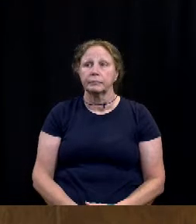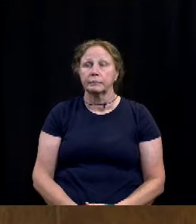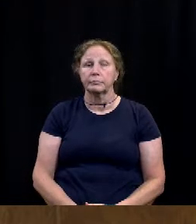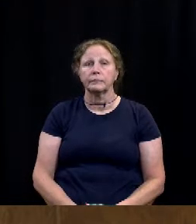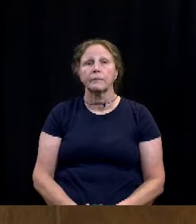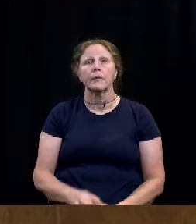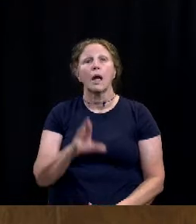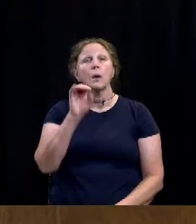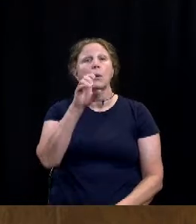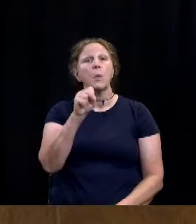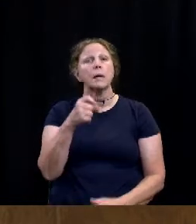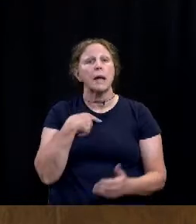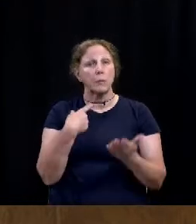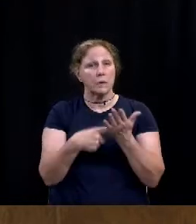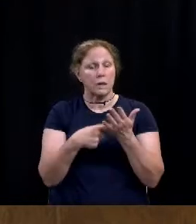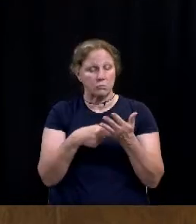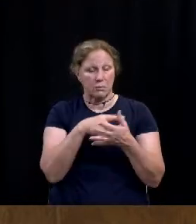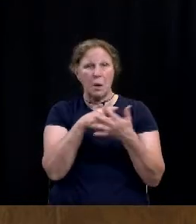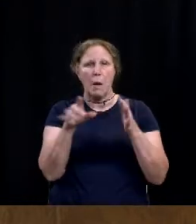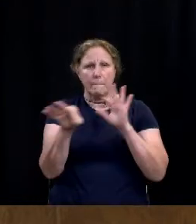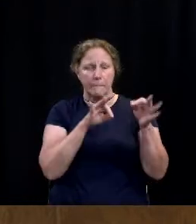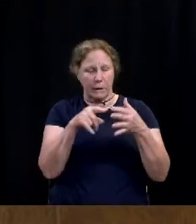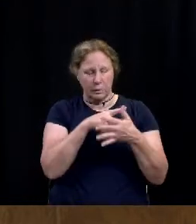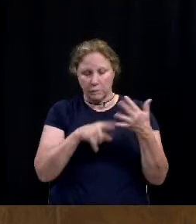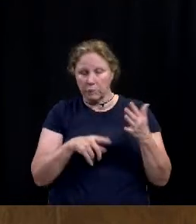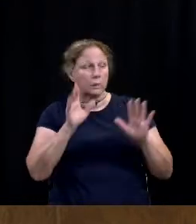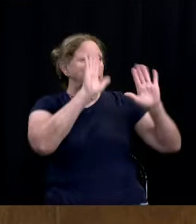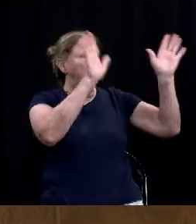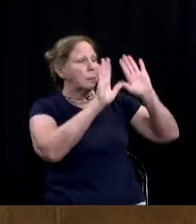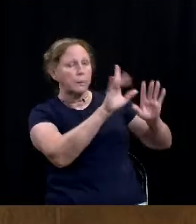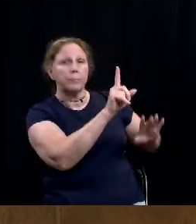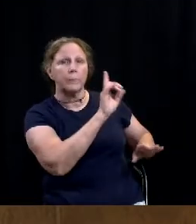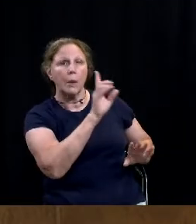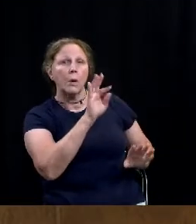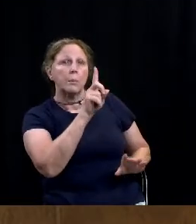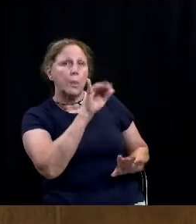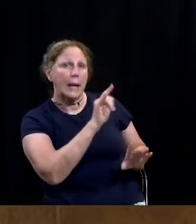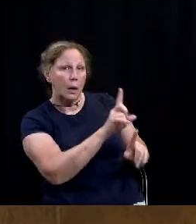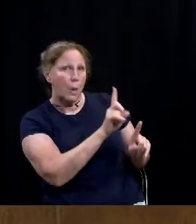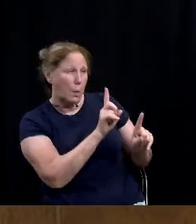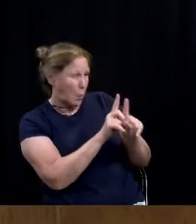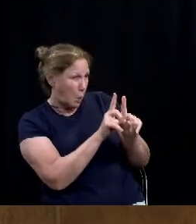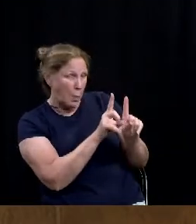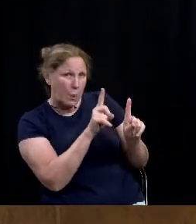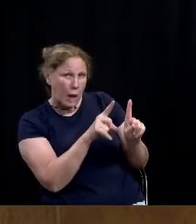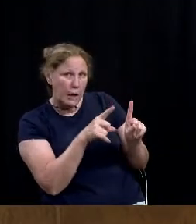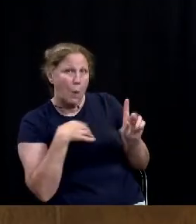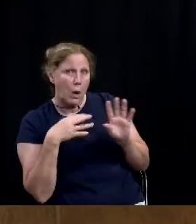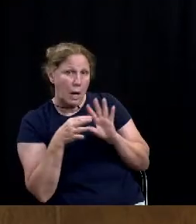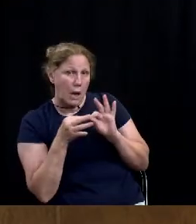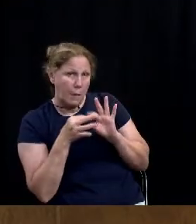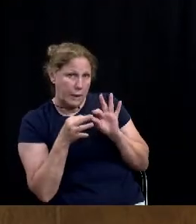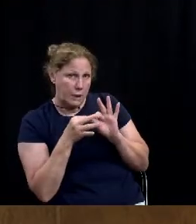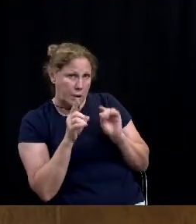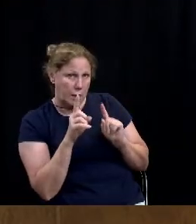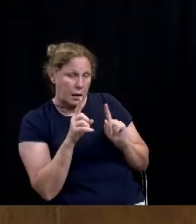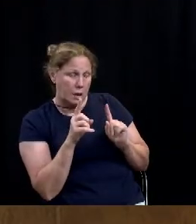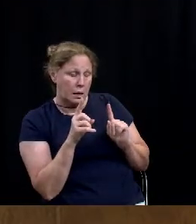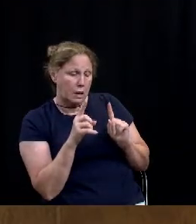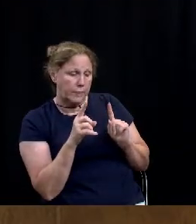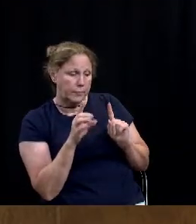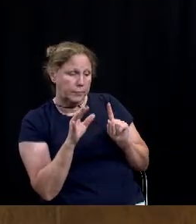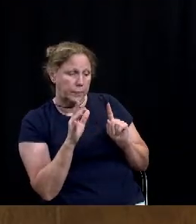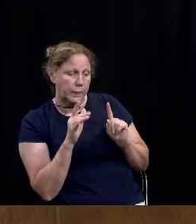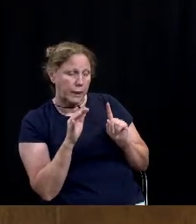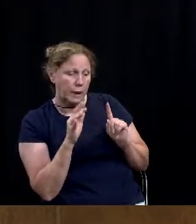Resolutions today, I wanted to highlight Bradley, I just wanted to comment on the